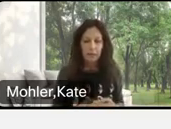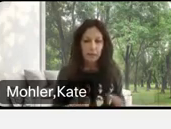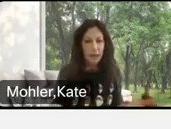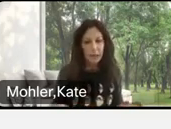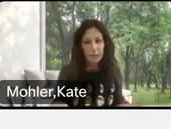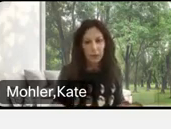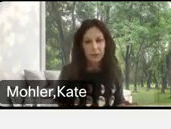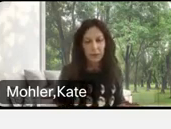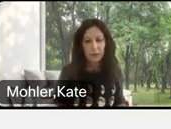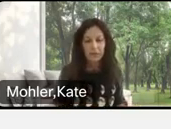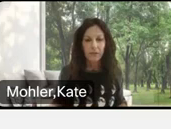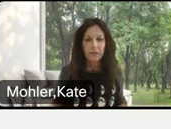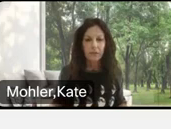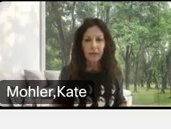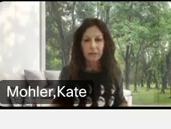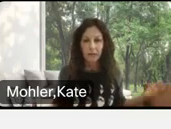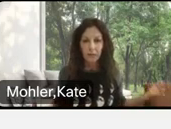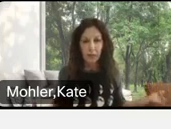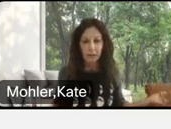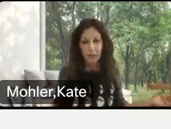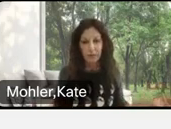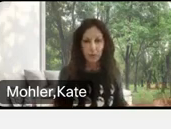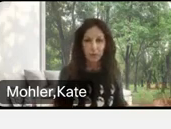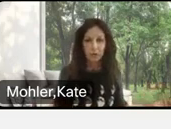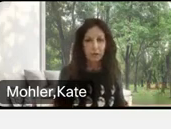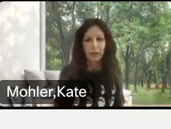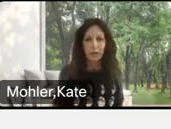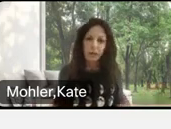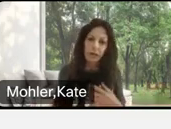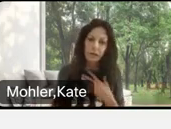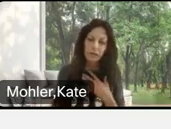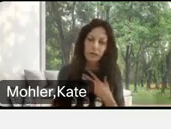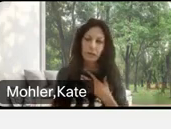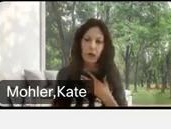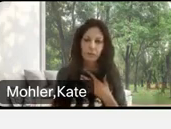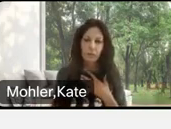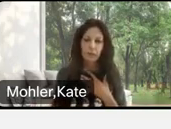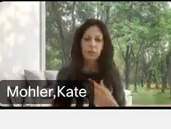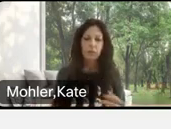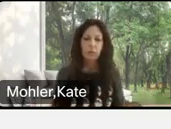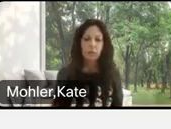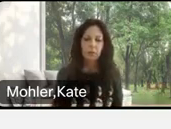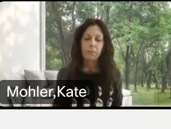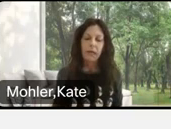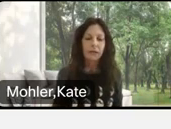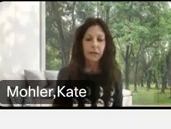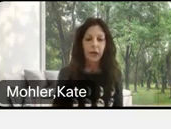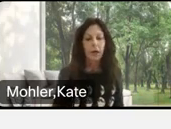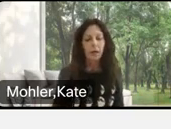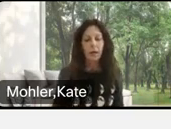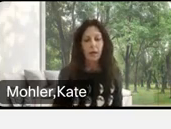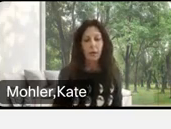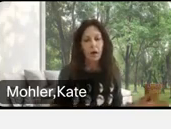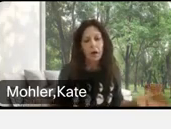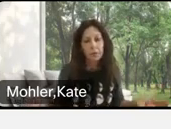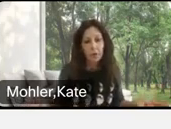sometimes, you know, if something is face-to-face, and it's way across the world, that, that's really hard for me to, to make it there.